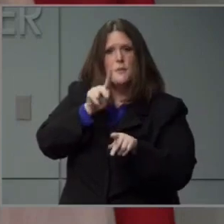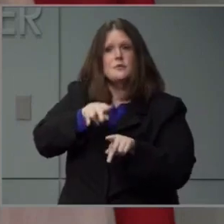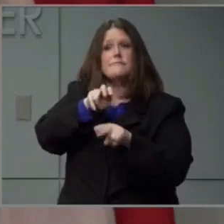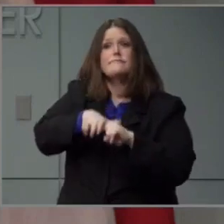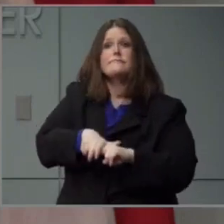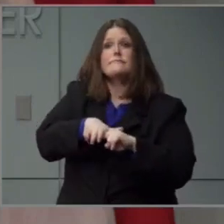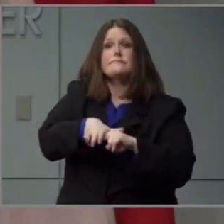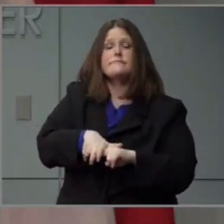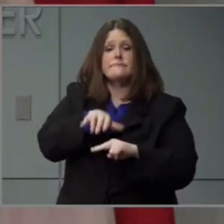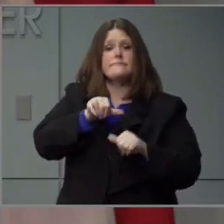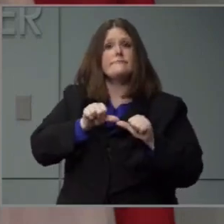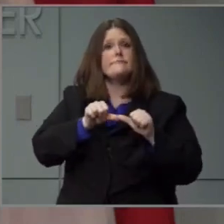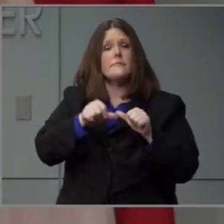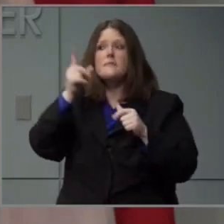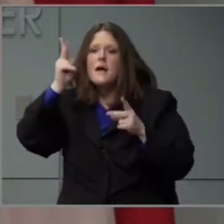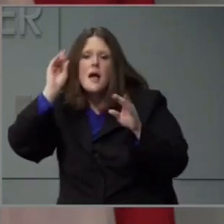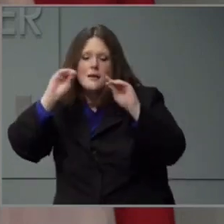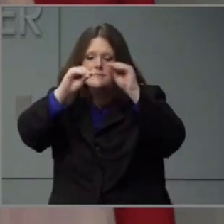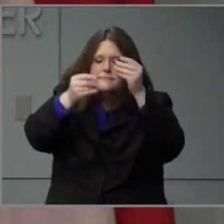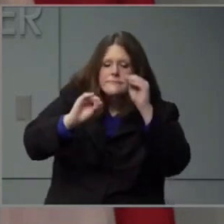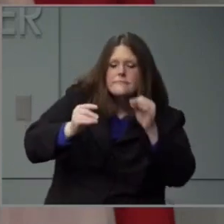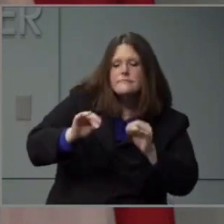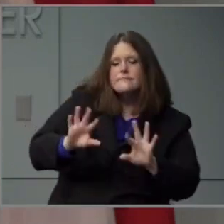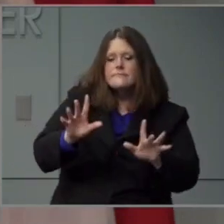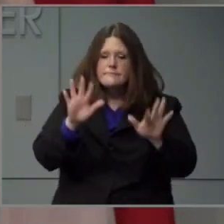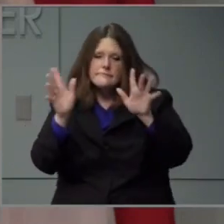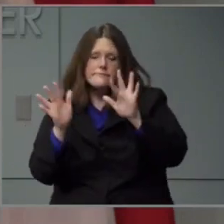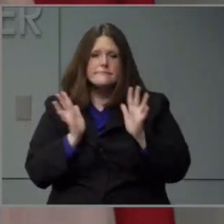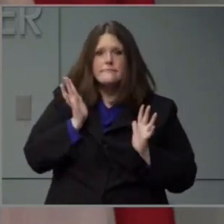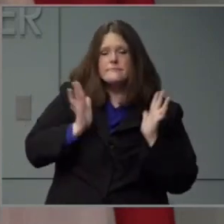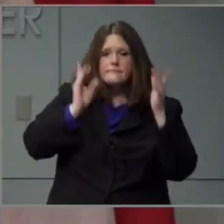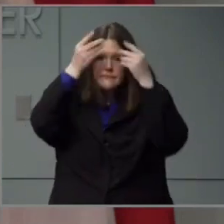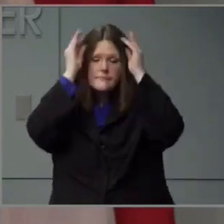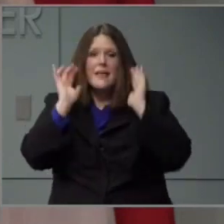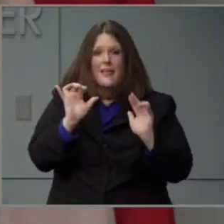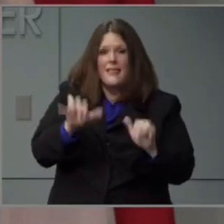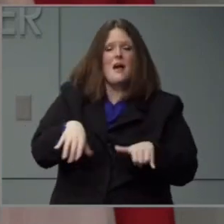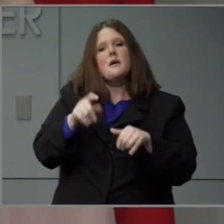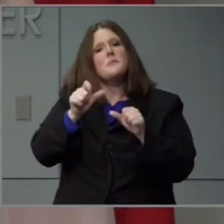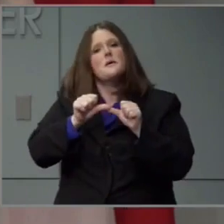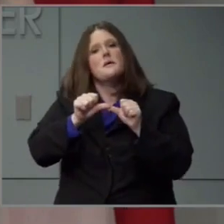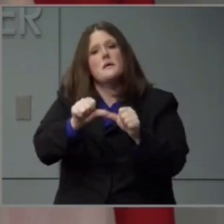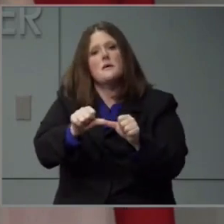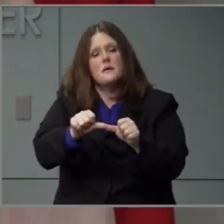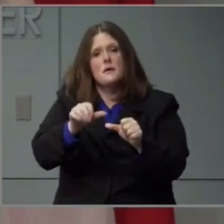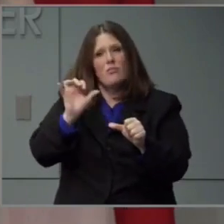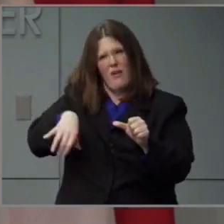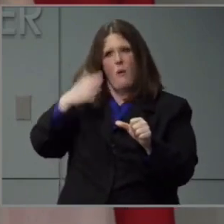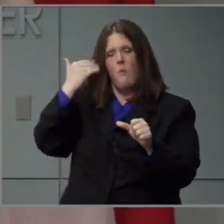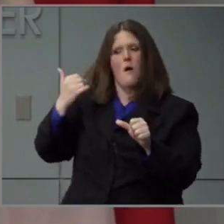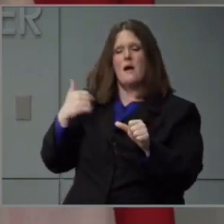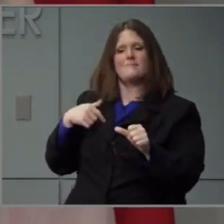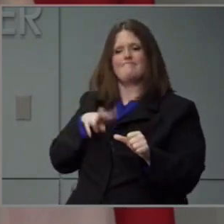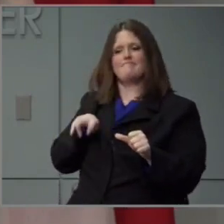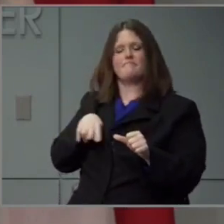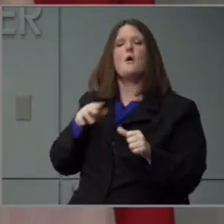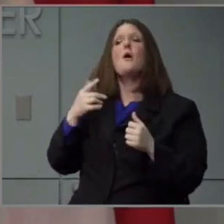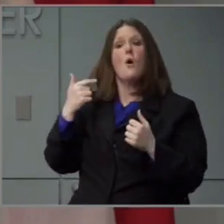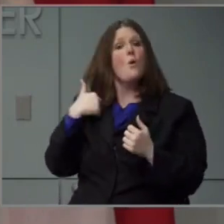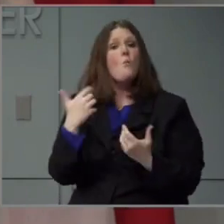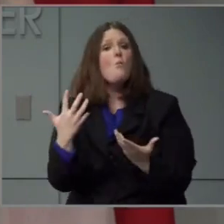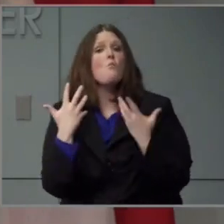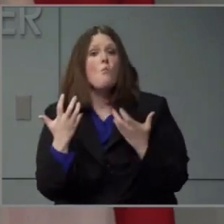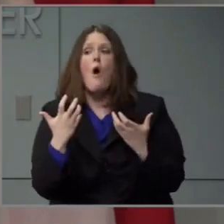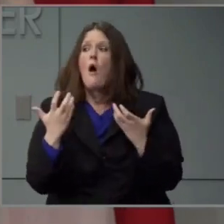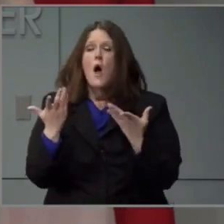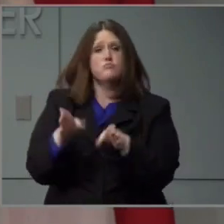are close together because you're working on on someone's hair now the issue is we we want to have those activities return and in phase